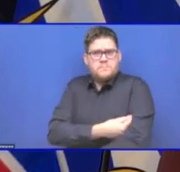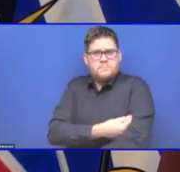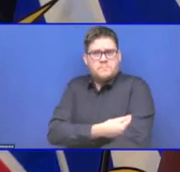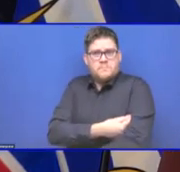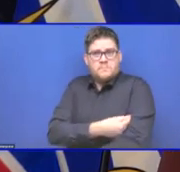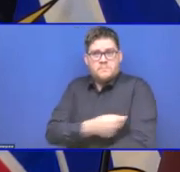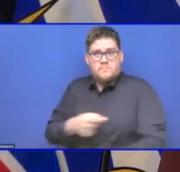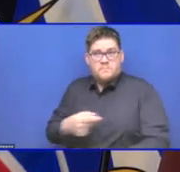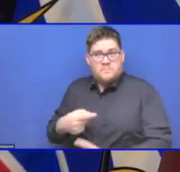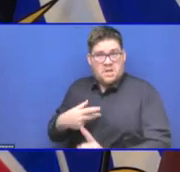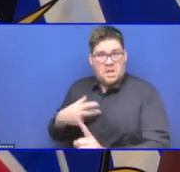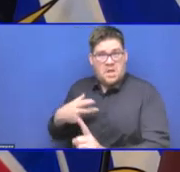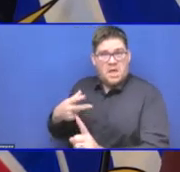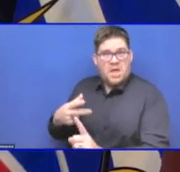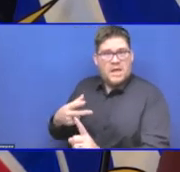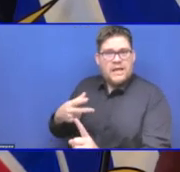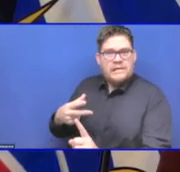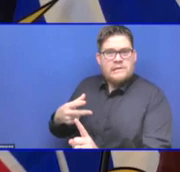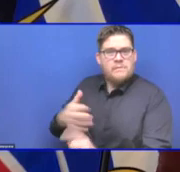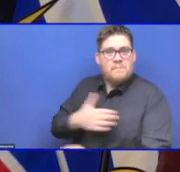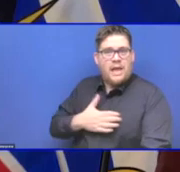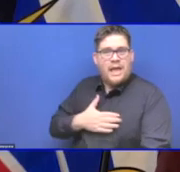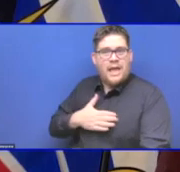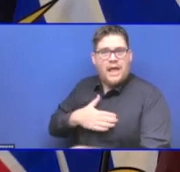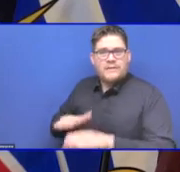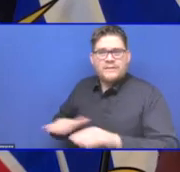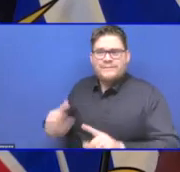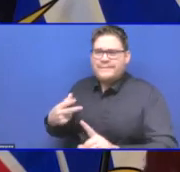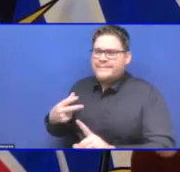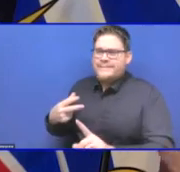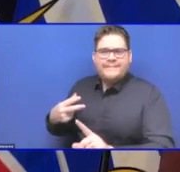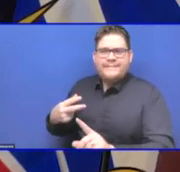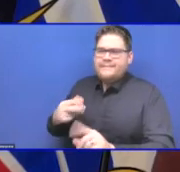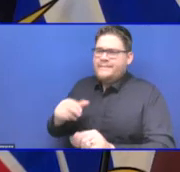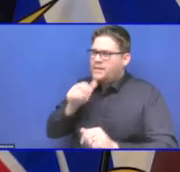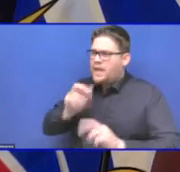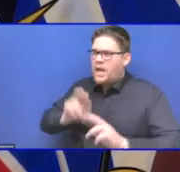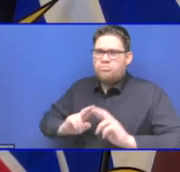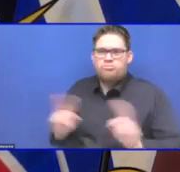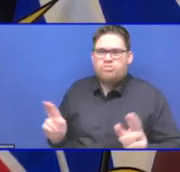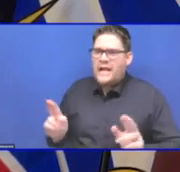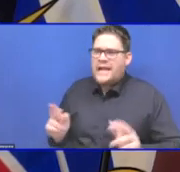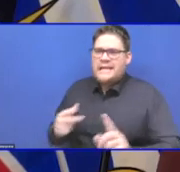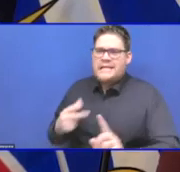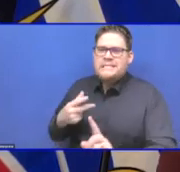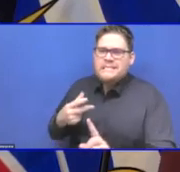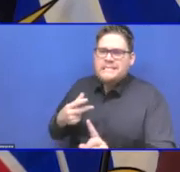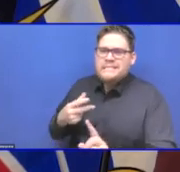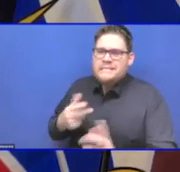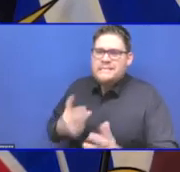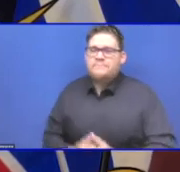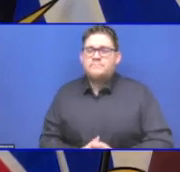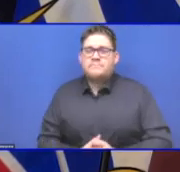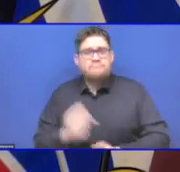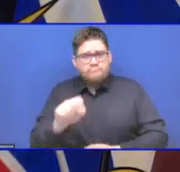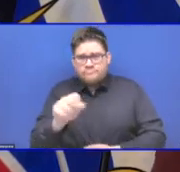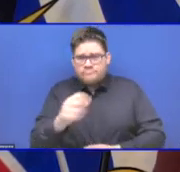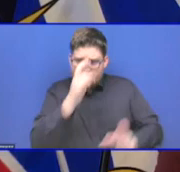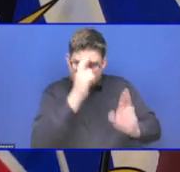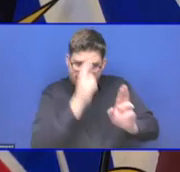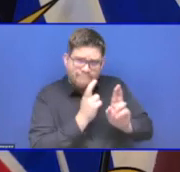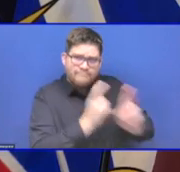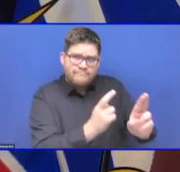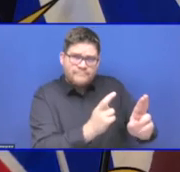those are also valid opinions that we will need to make sure we have the information, particularly about safety of the vaccine,